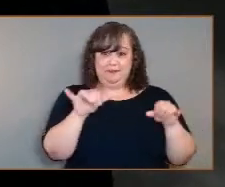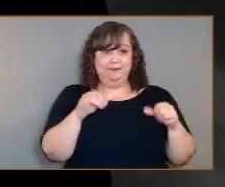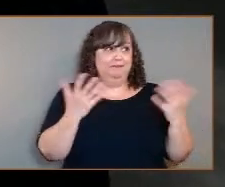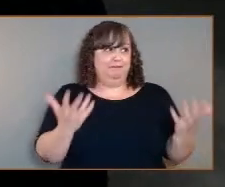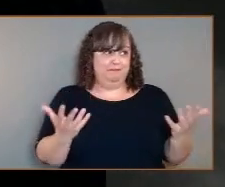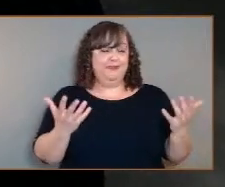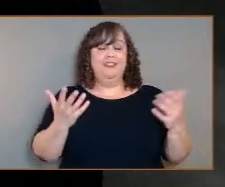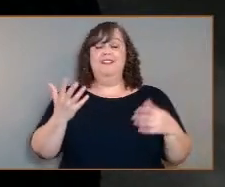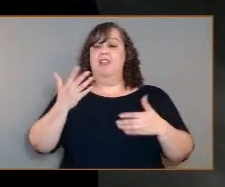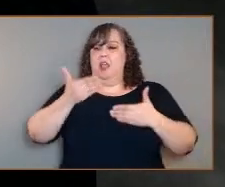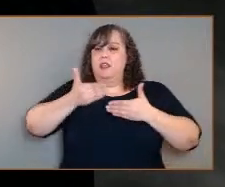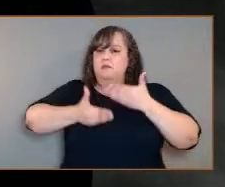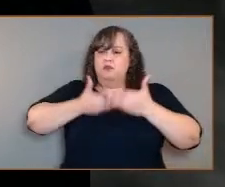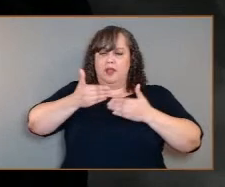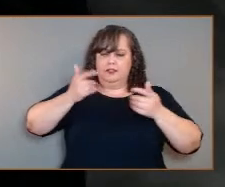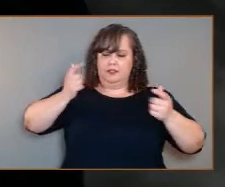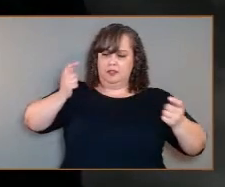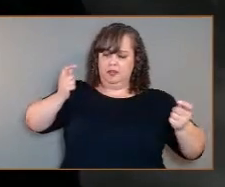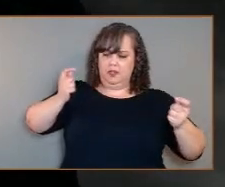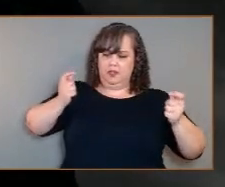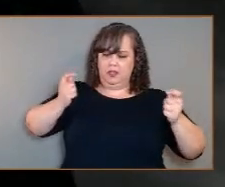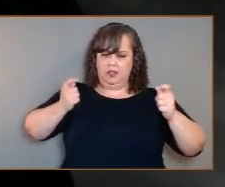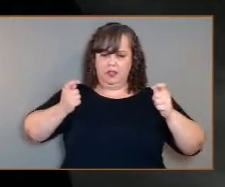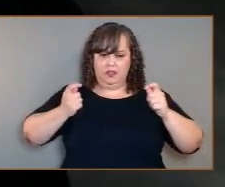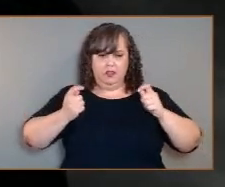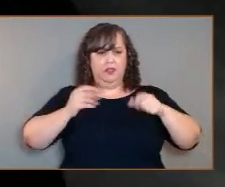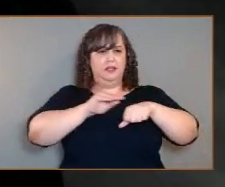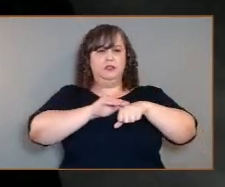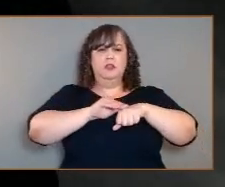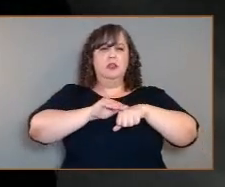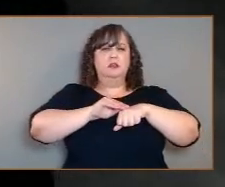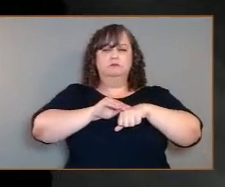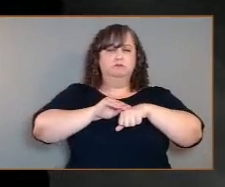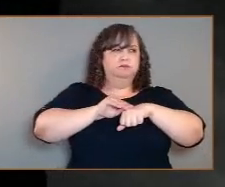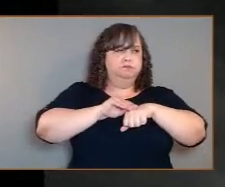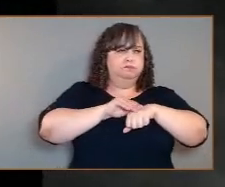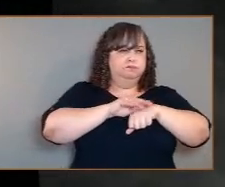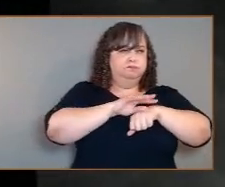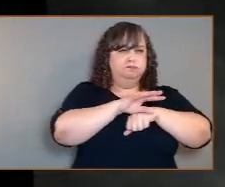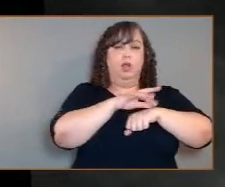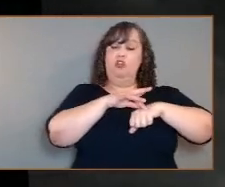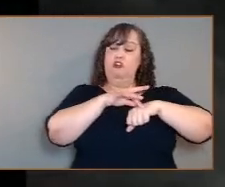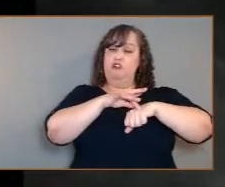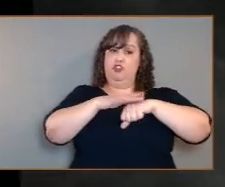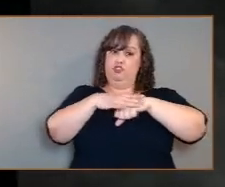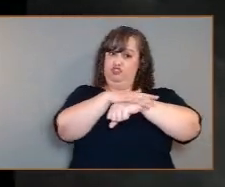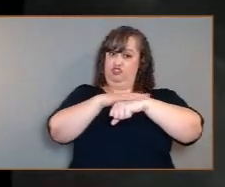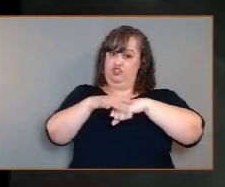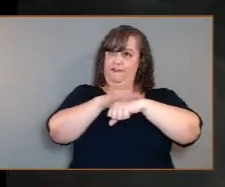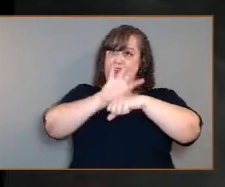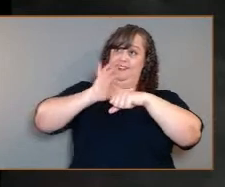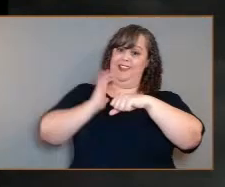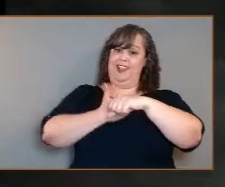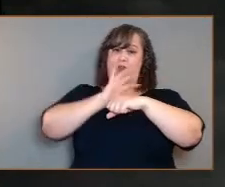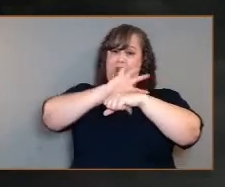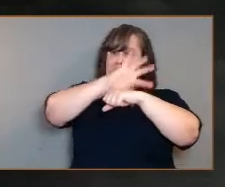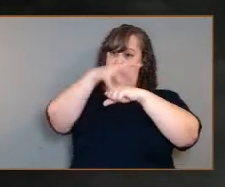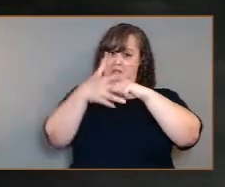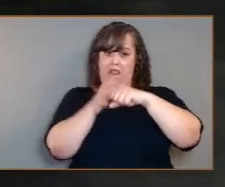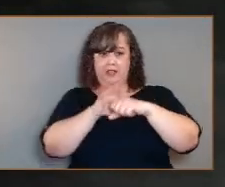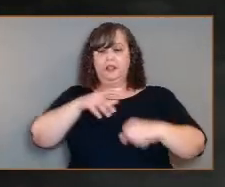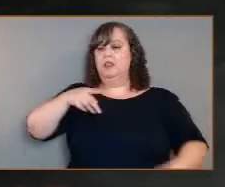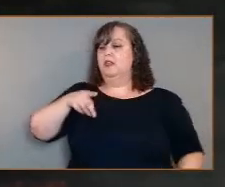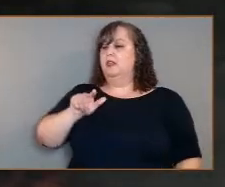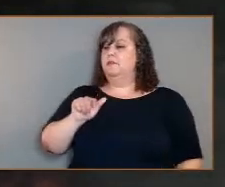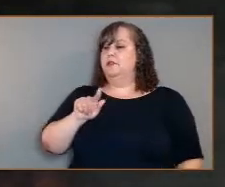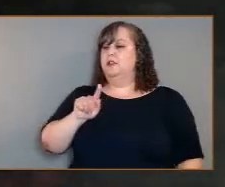process that has been the dominant factor controlling the Earth's surface and much of its atmosphere is plate tectonics. So